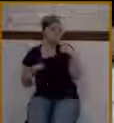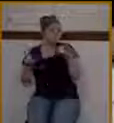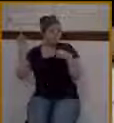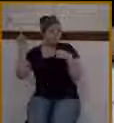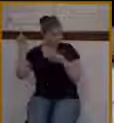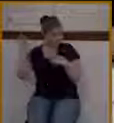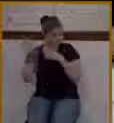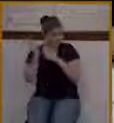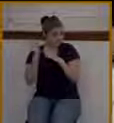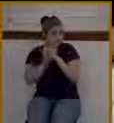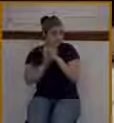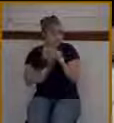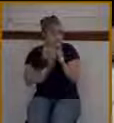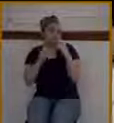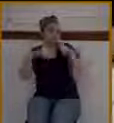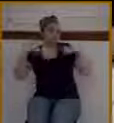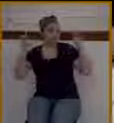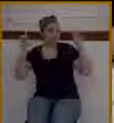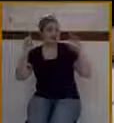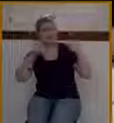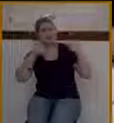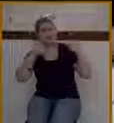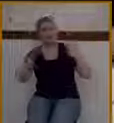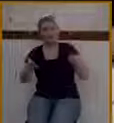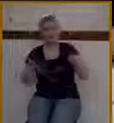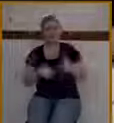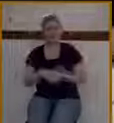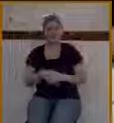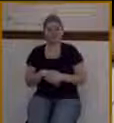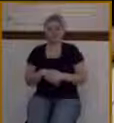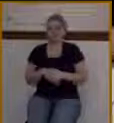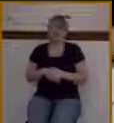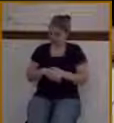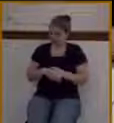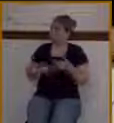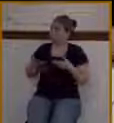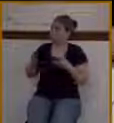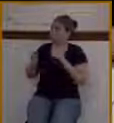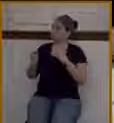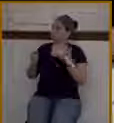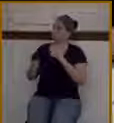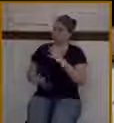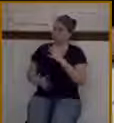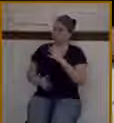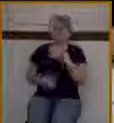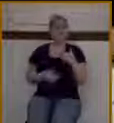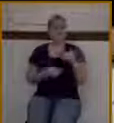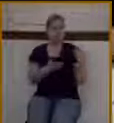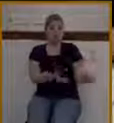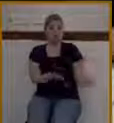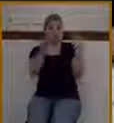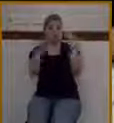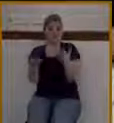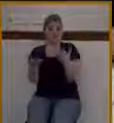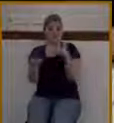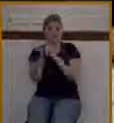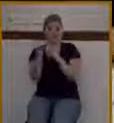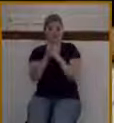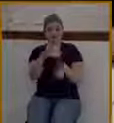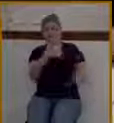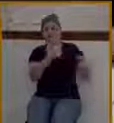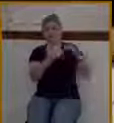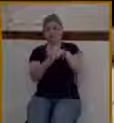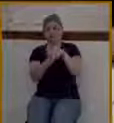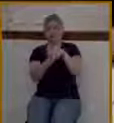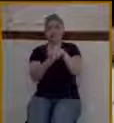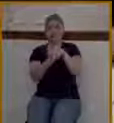and they let them go. And they brought the colt to Jesus, and cast their garments on him, and he sat on him. And many spread